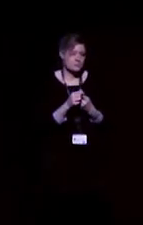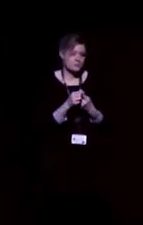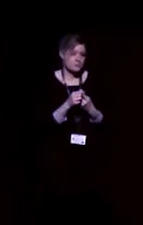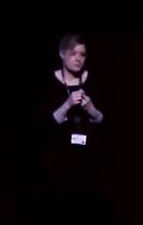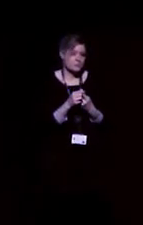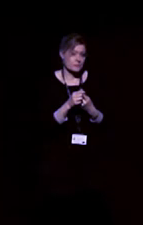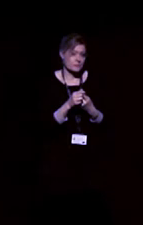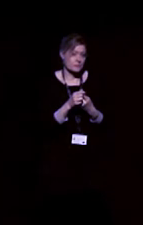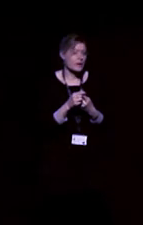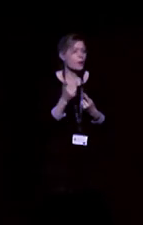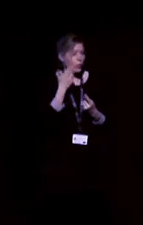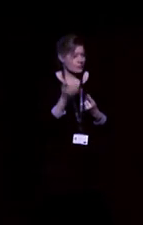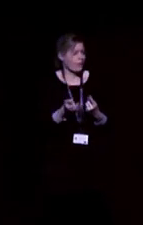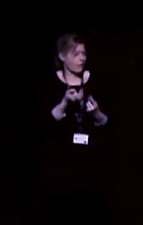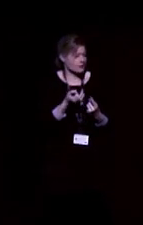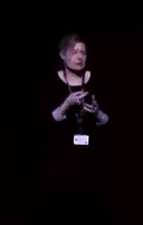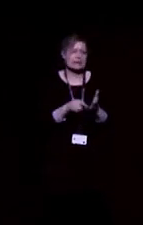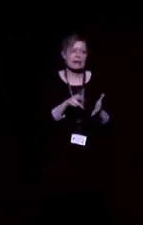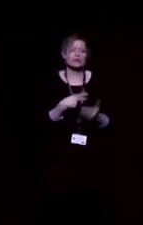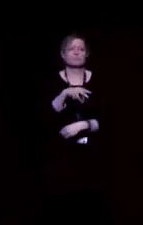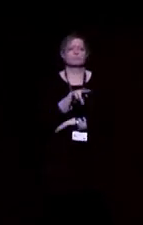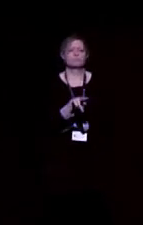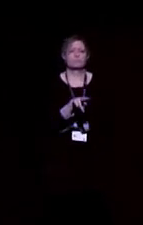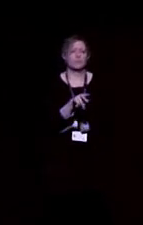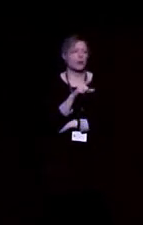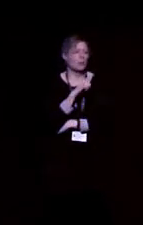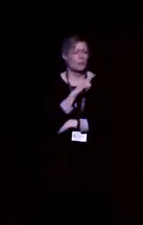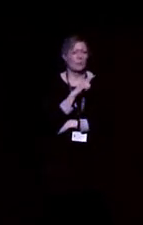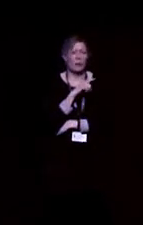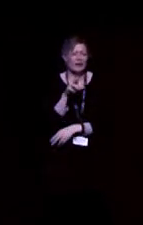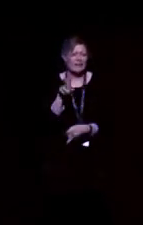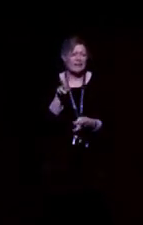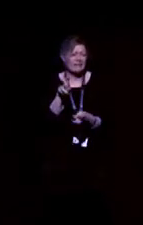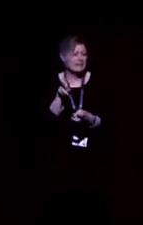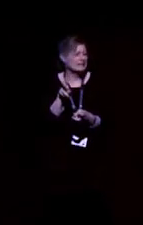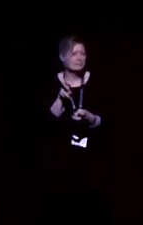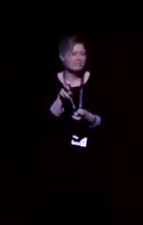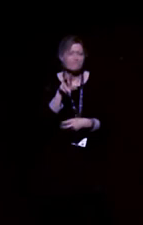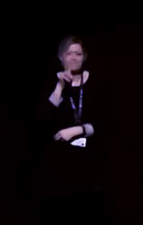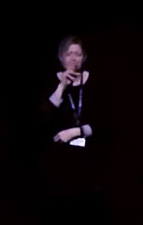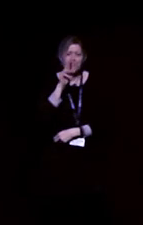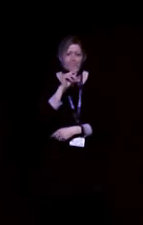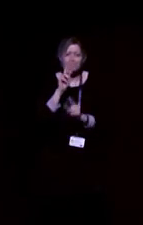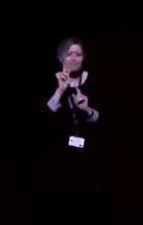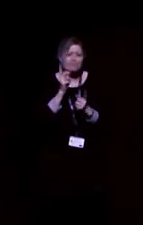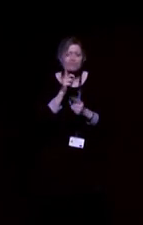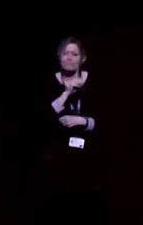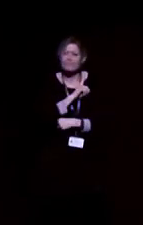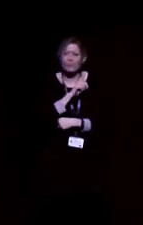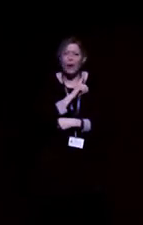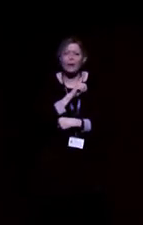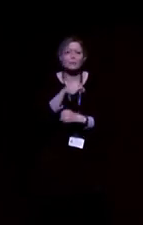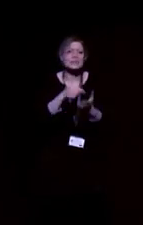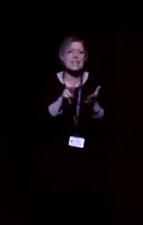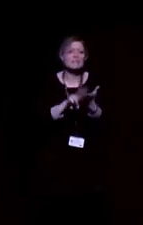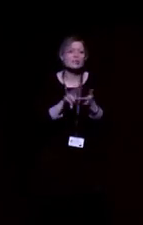them is, why is it when I'm watching television that it's so hard to hear the speech when the programme has background noise